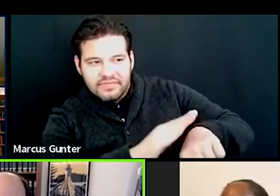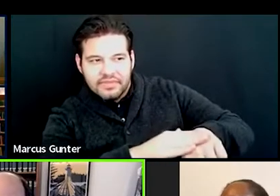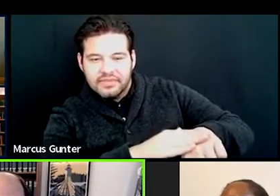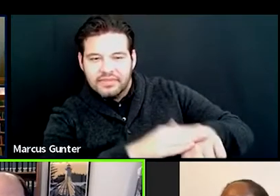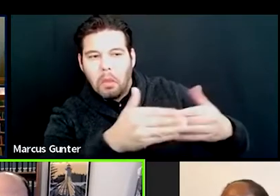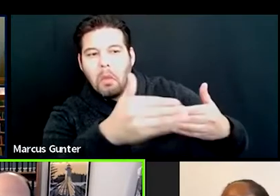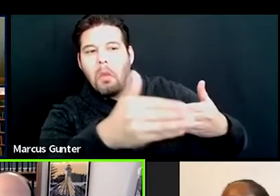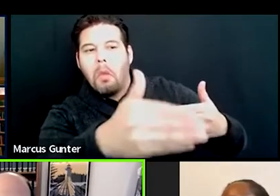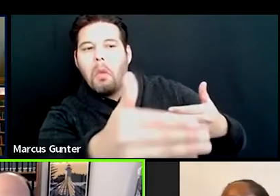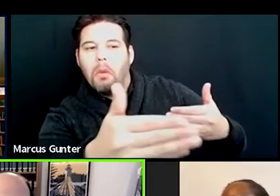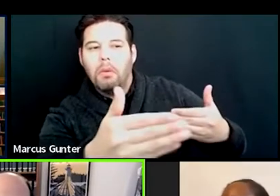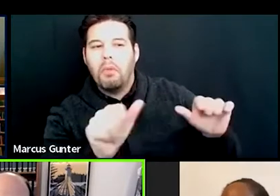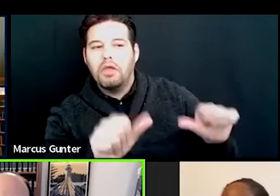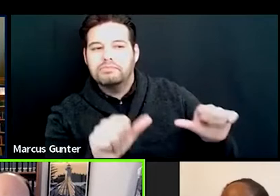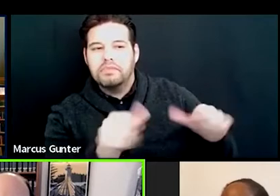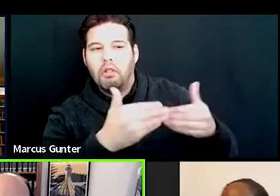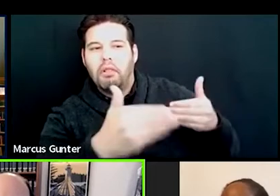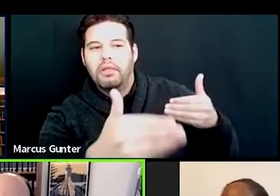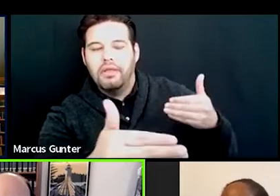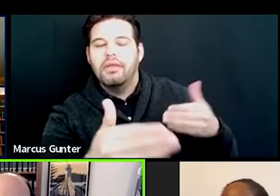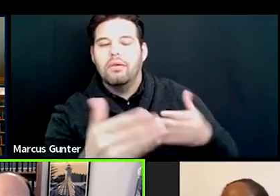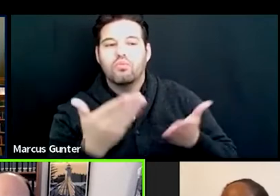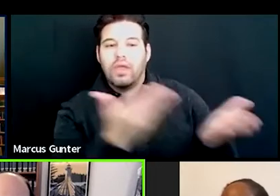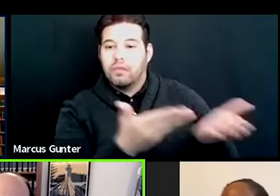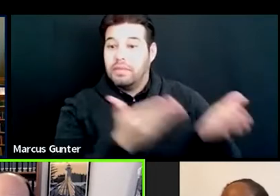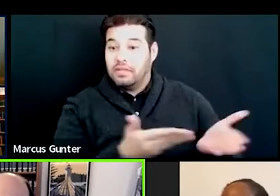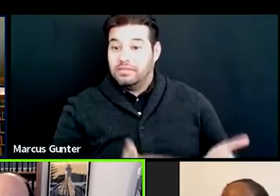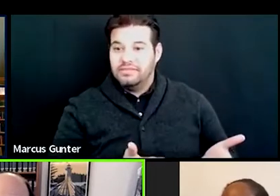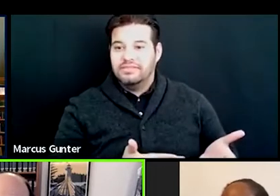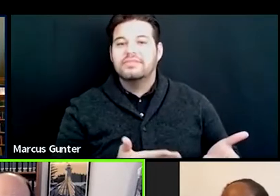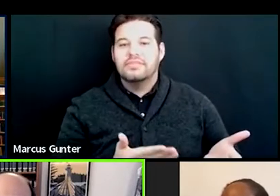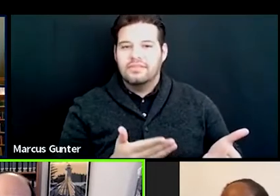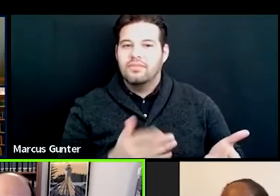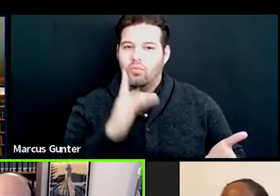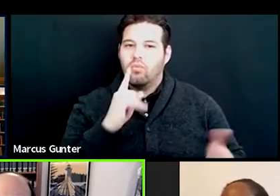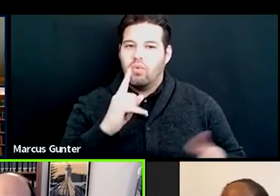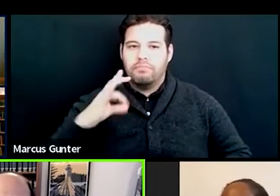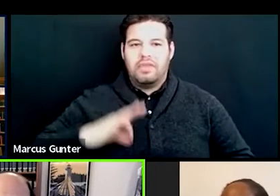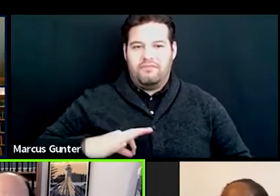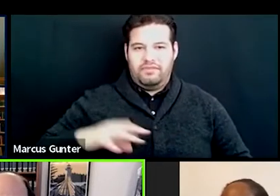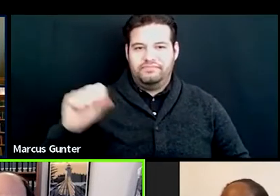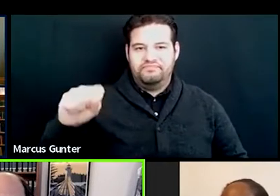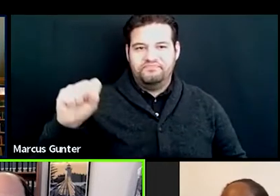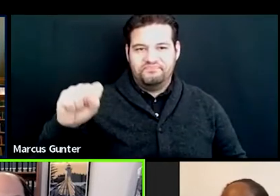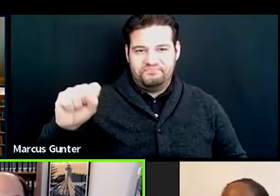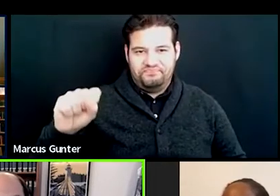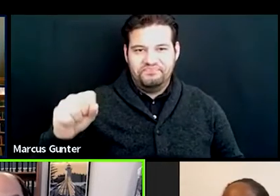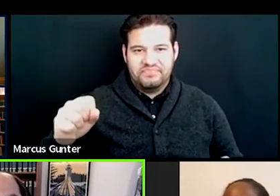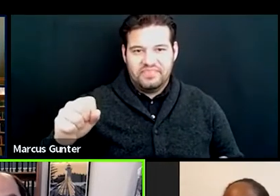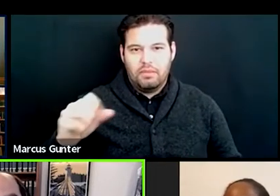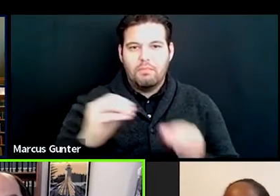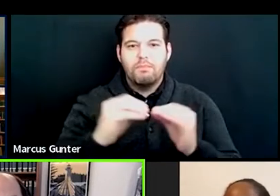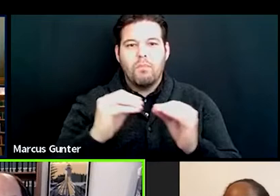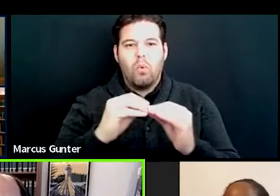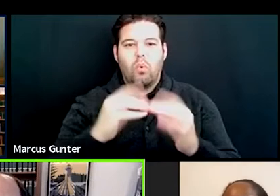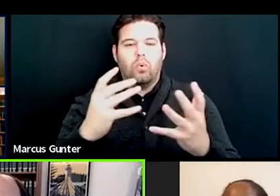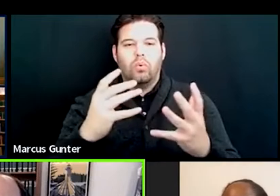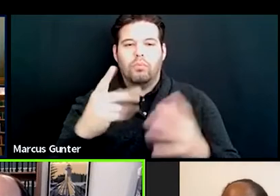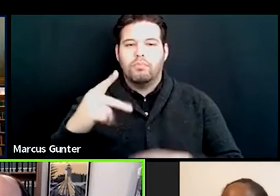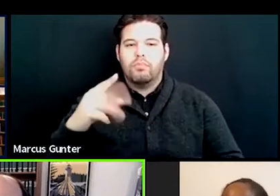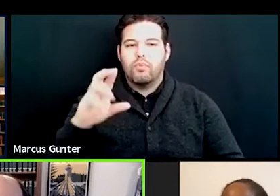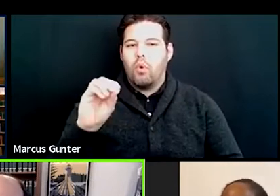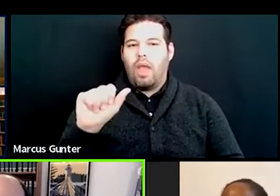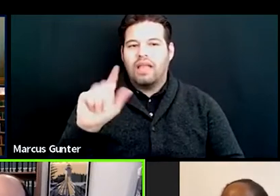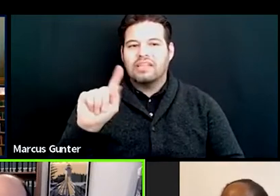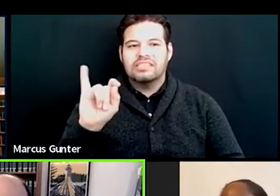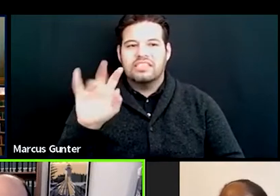the potential needs here and can make recommendations, uh, would probably be a very beneficial and proactive step, uh,